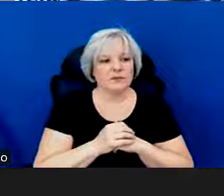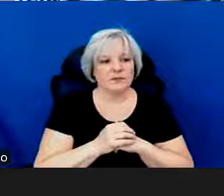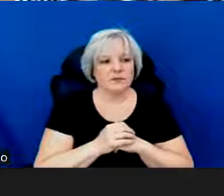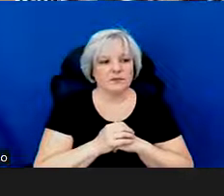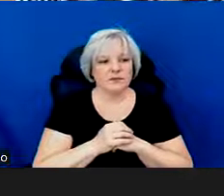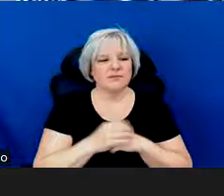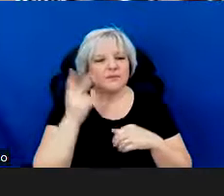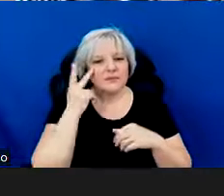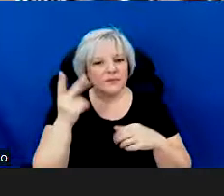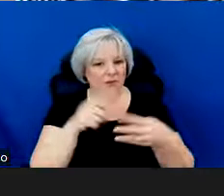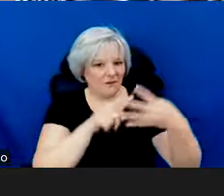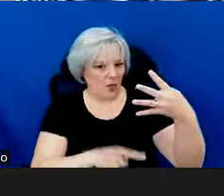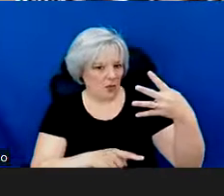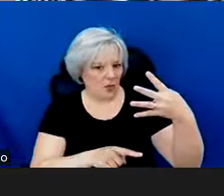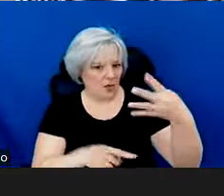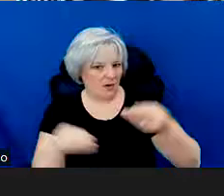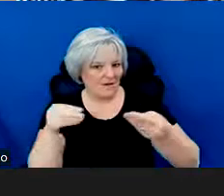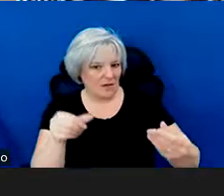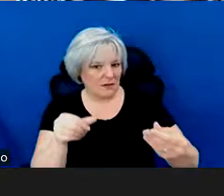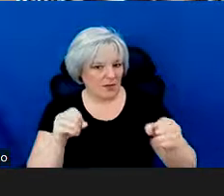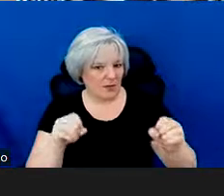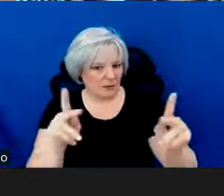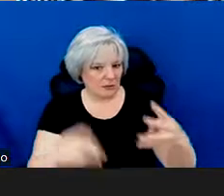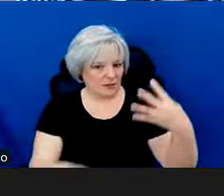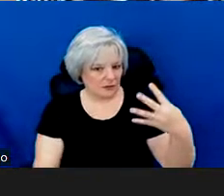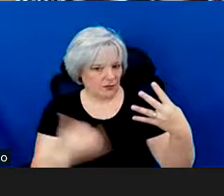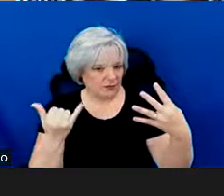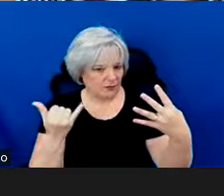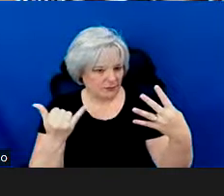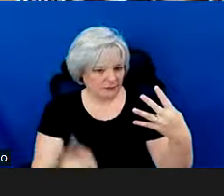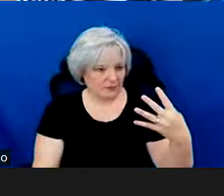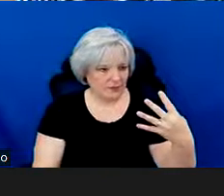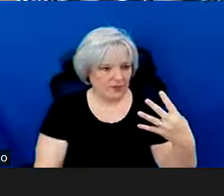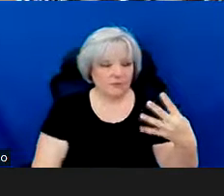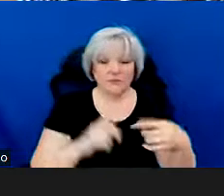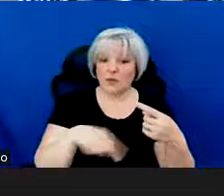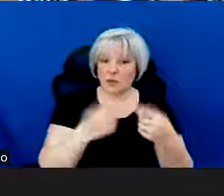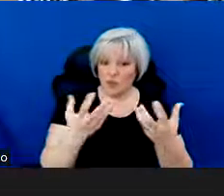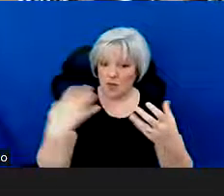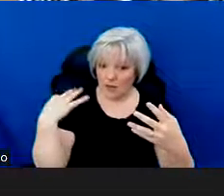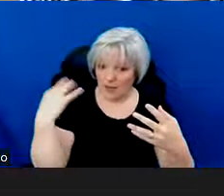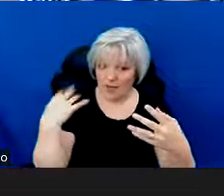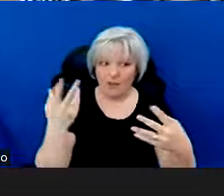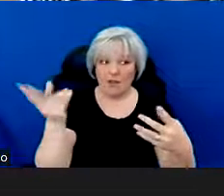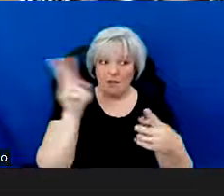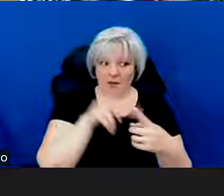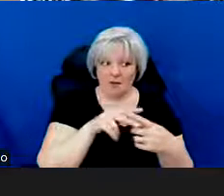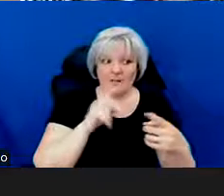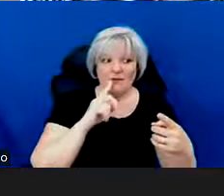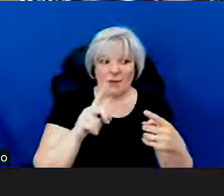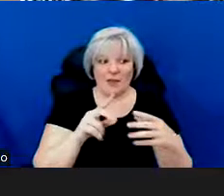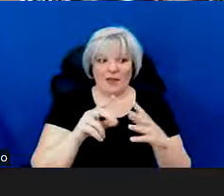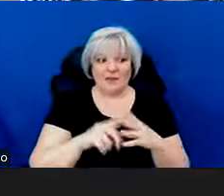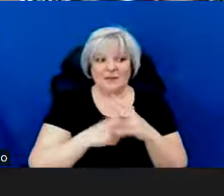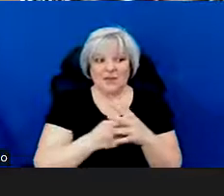You'll see we have four funding opportunities available right now, and when you want to apply for Special Presenter Initiatives, you'll hit